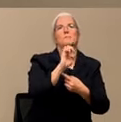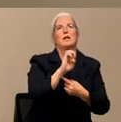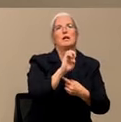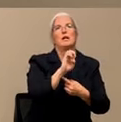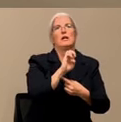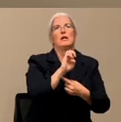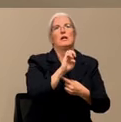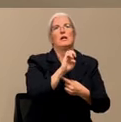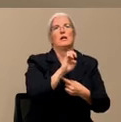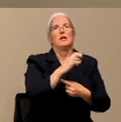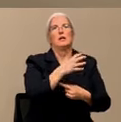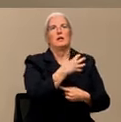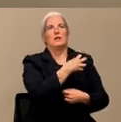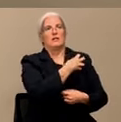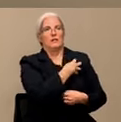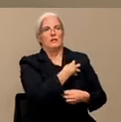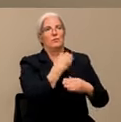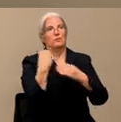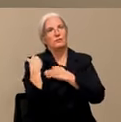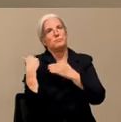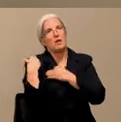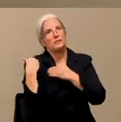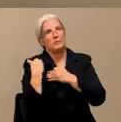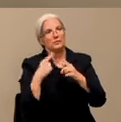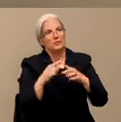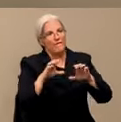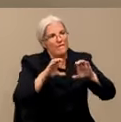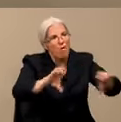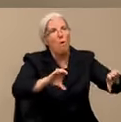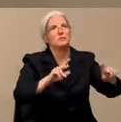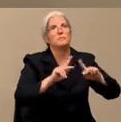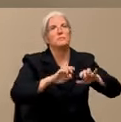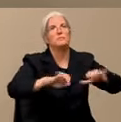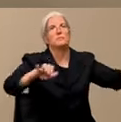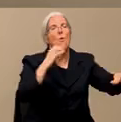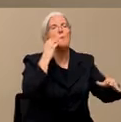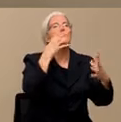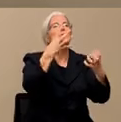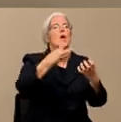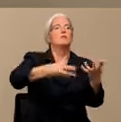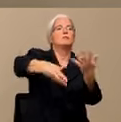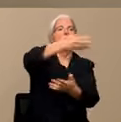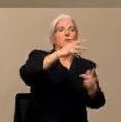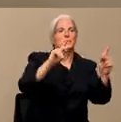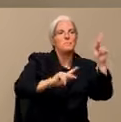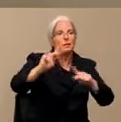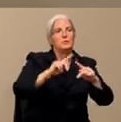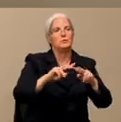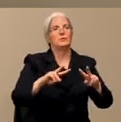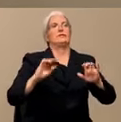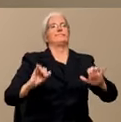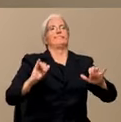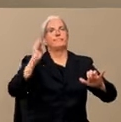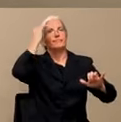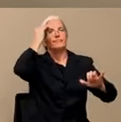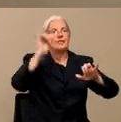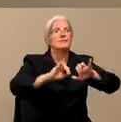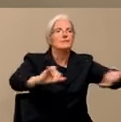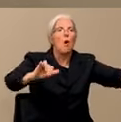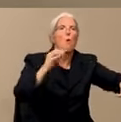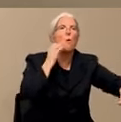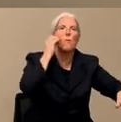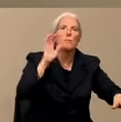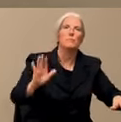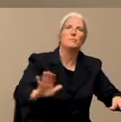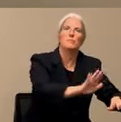social pressure. And social pressure to get everyone to do the right thing and that's to stay at home and comply